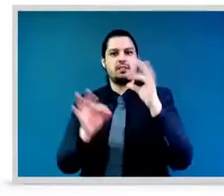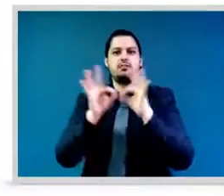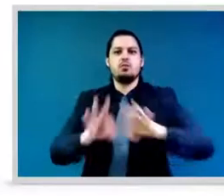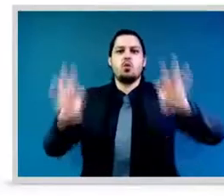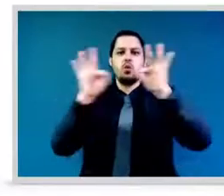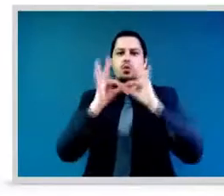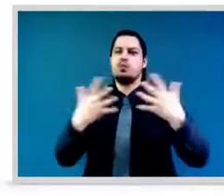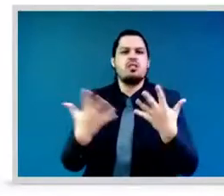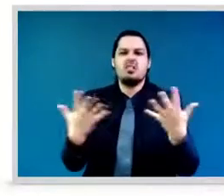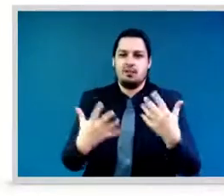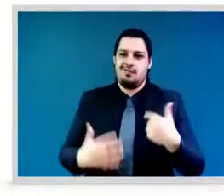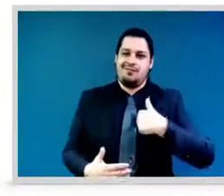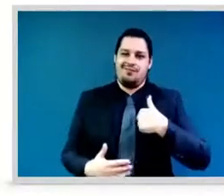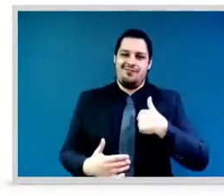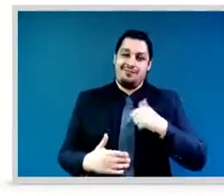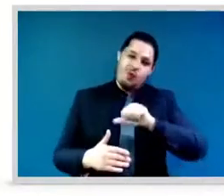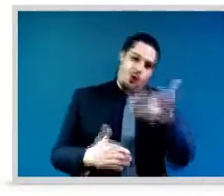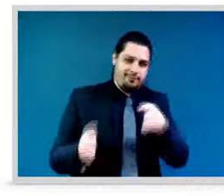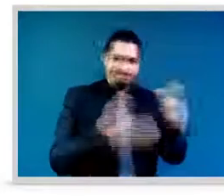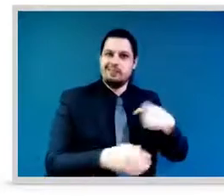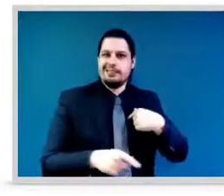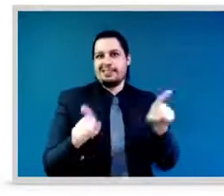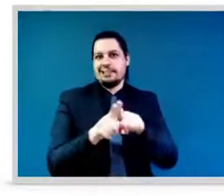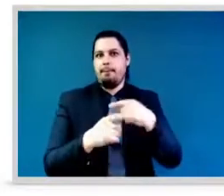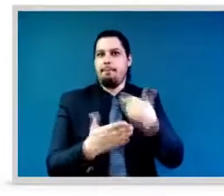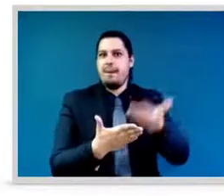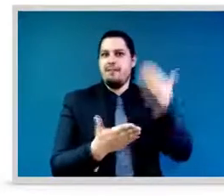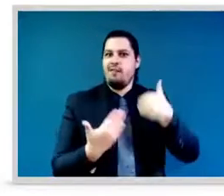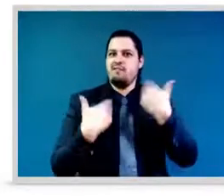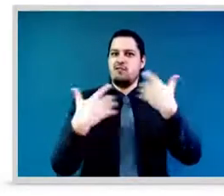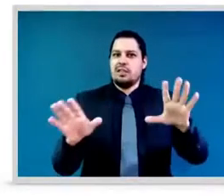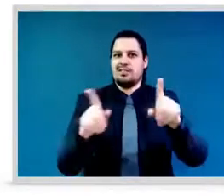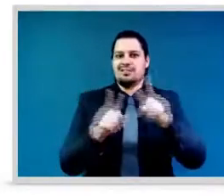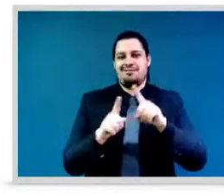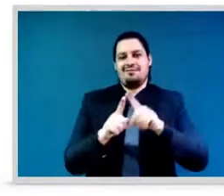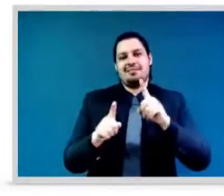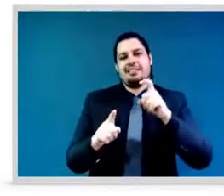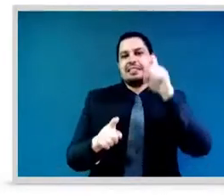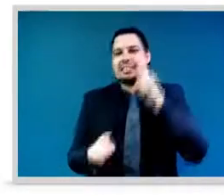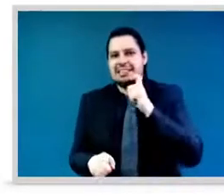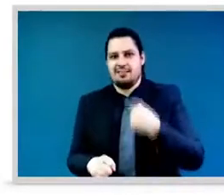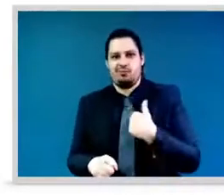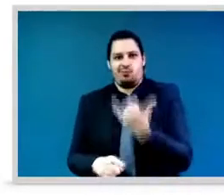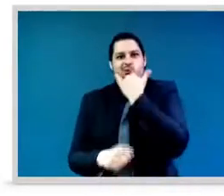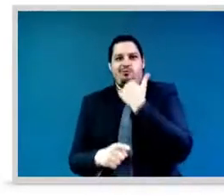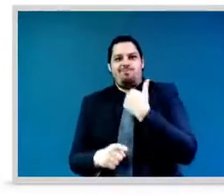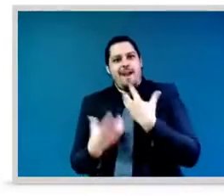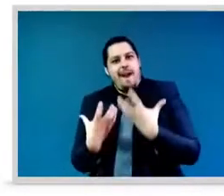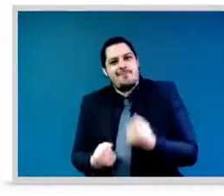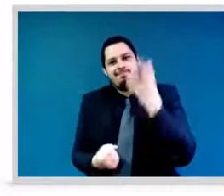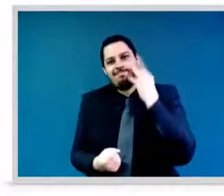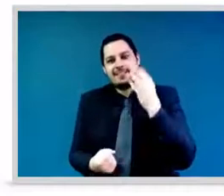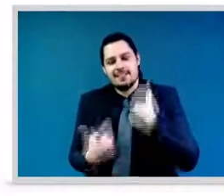around the world, but there exists no international form of accountability. Hope, to me, is a renewable